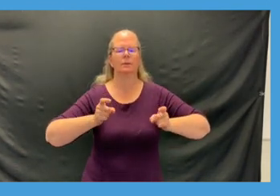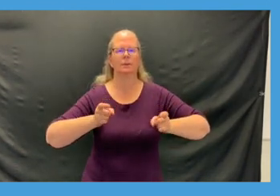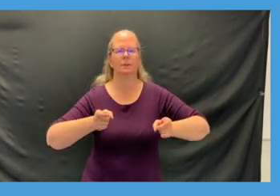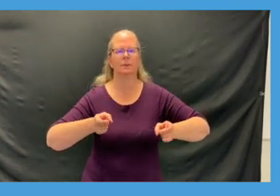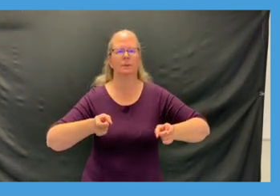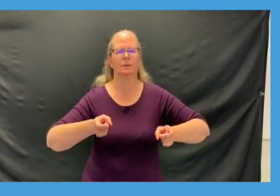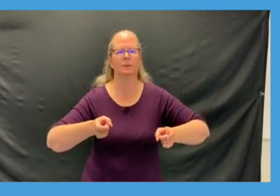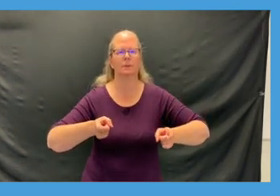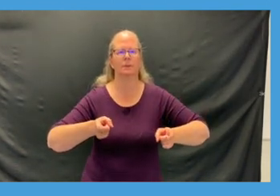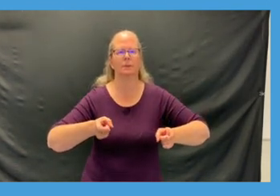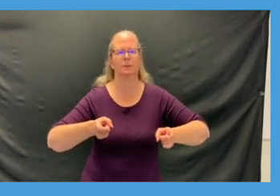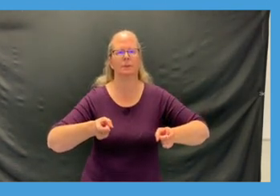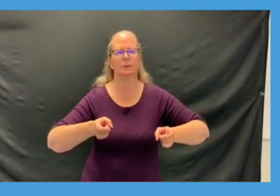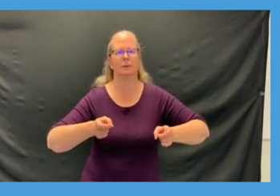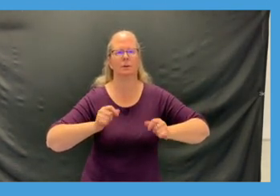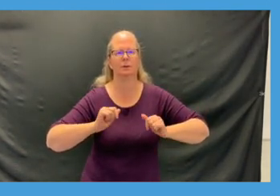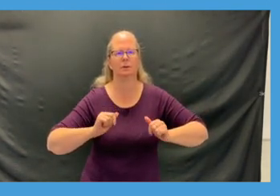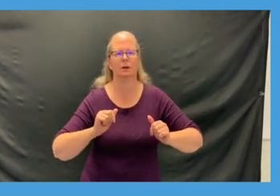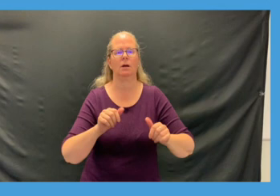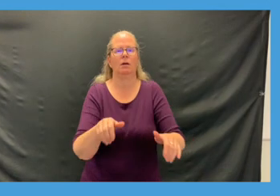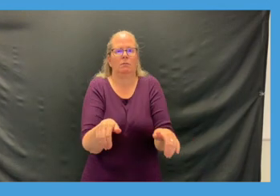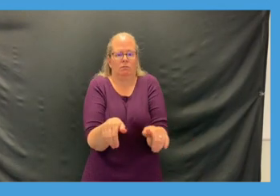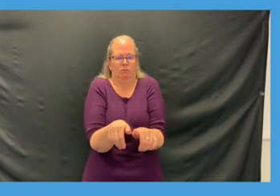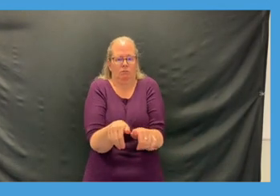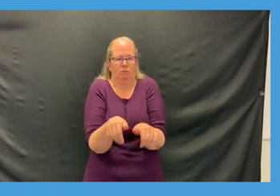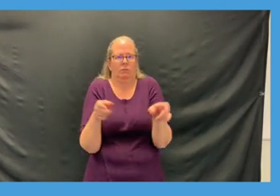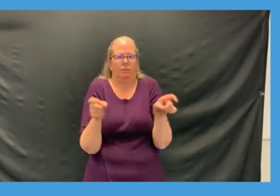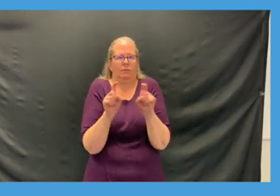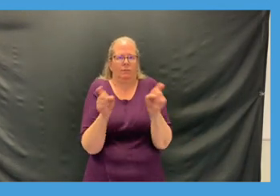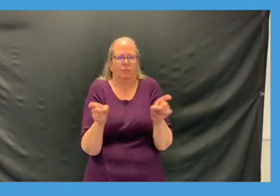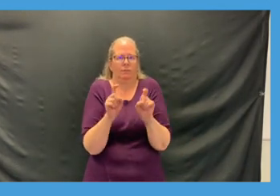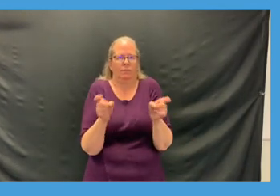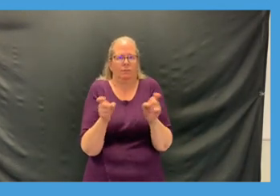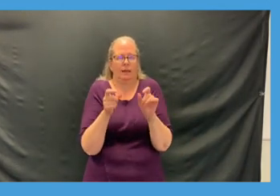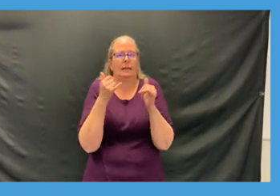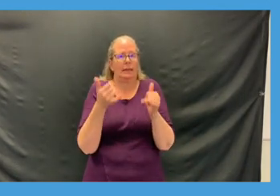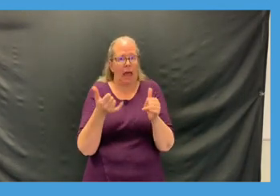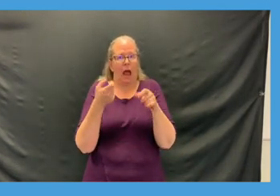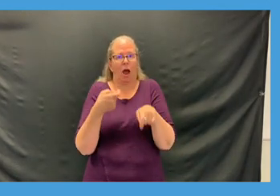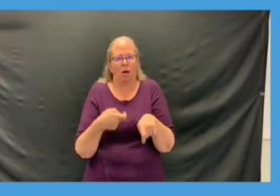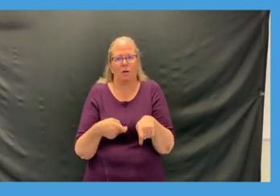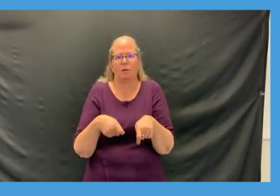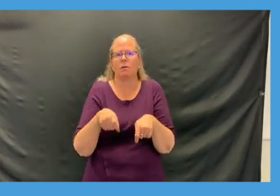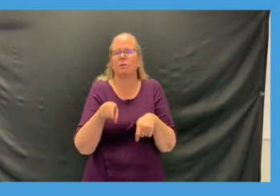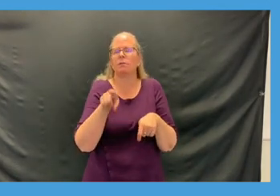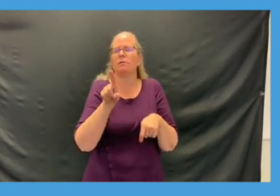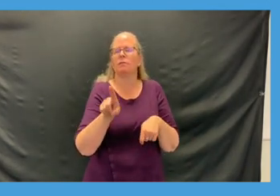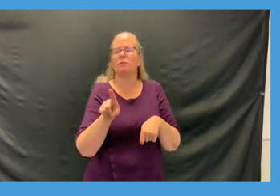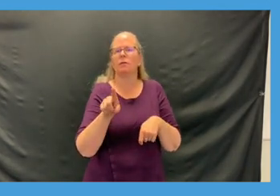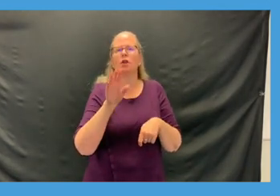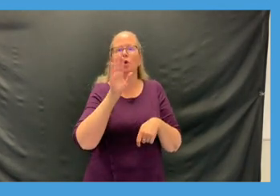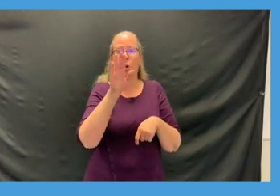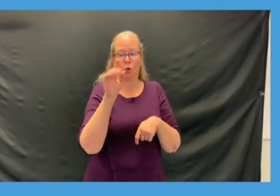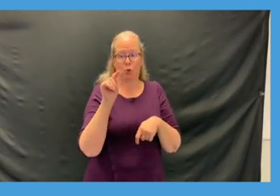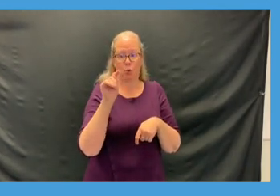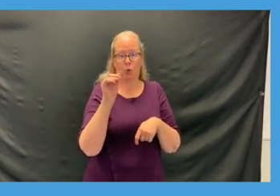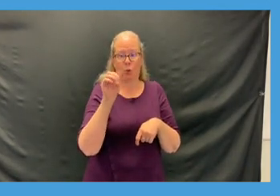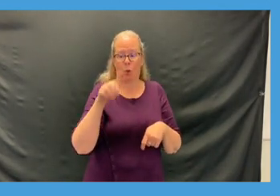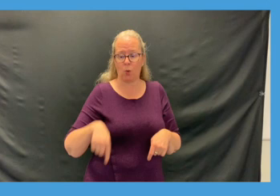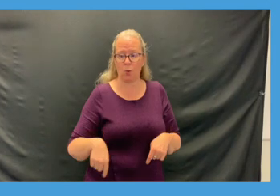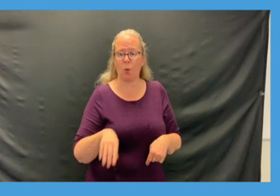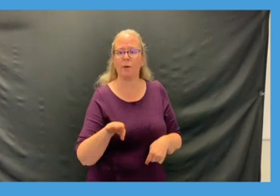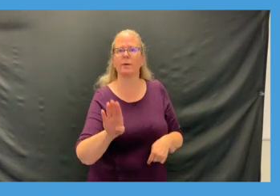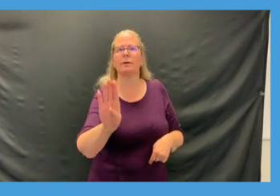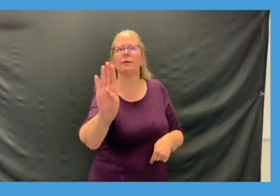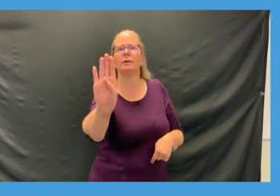more good work alrighty now we're gonna take one leg out and it's like you're making the shape of a little